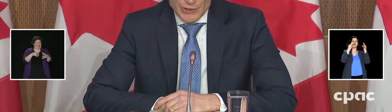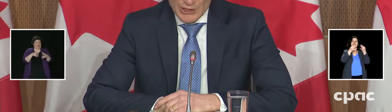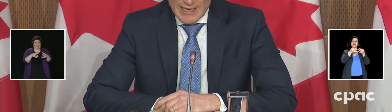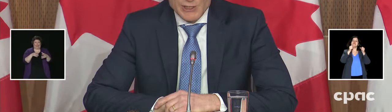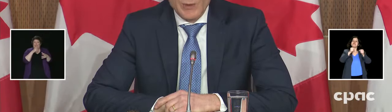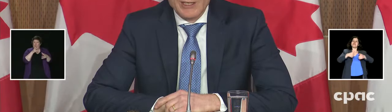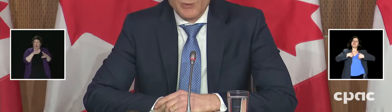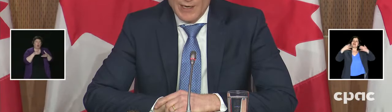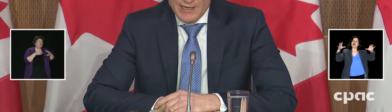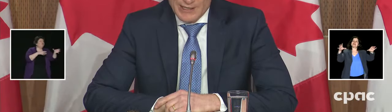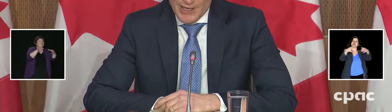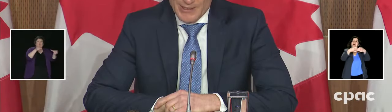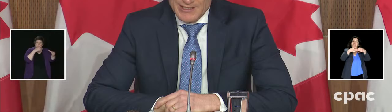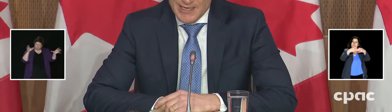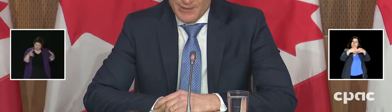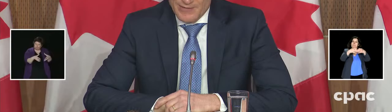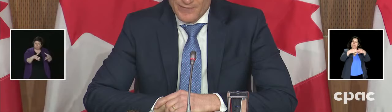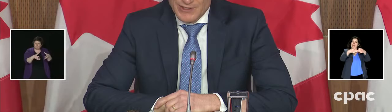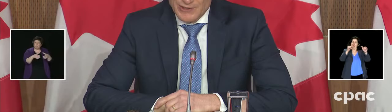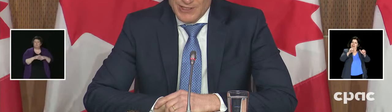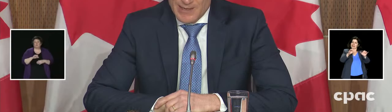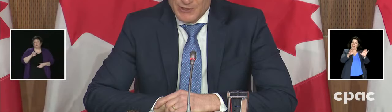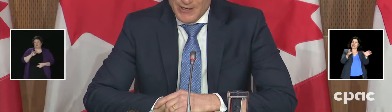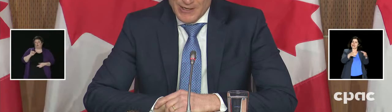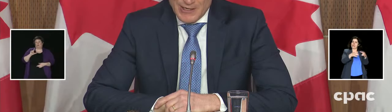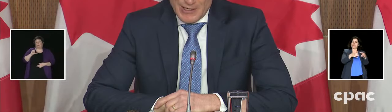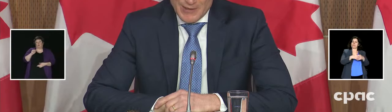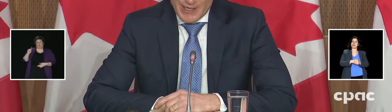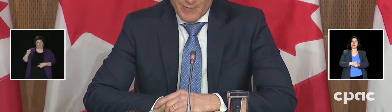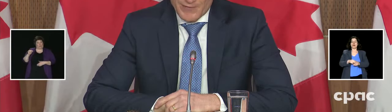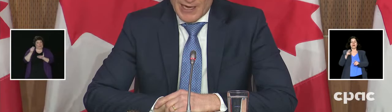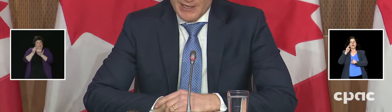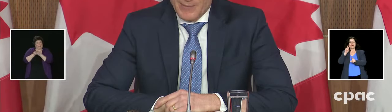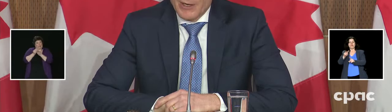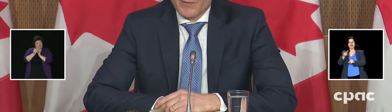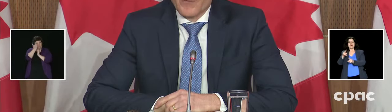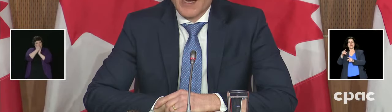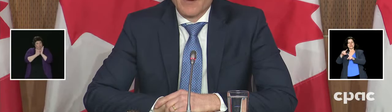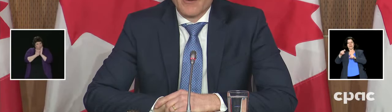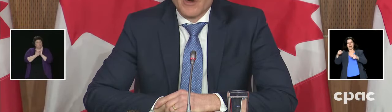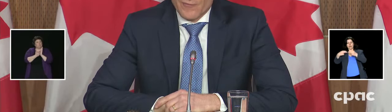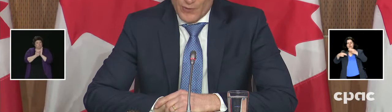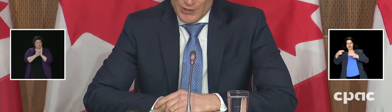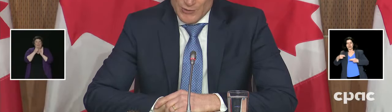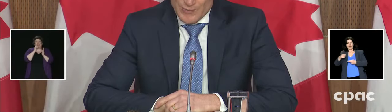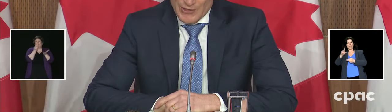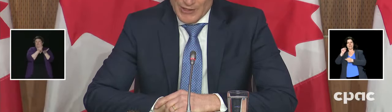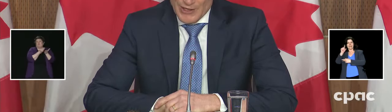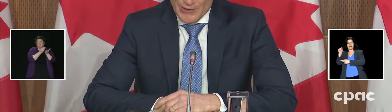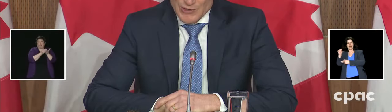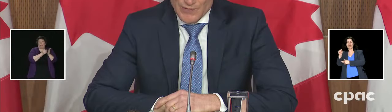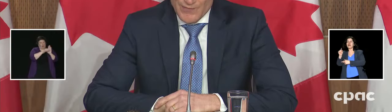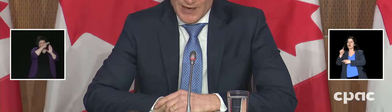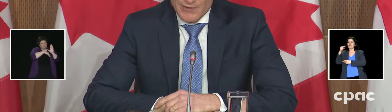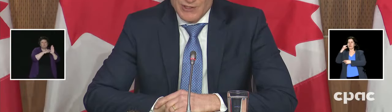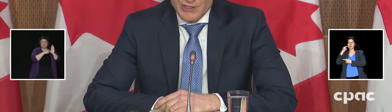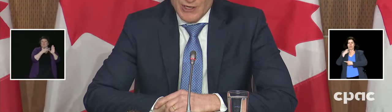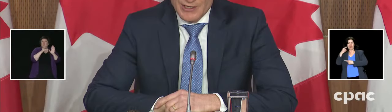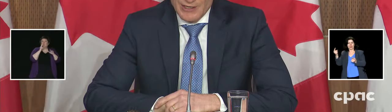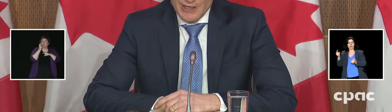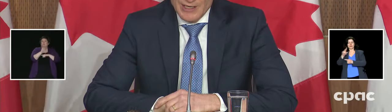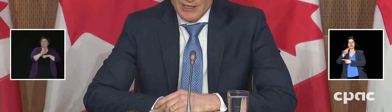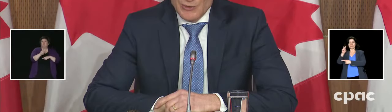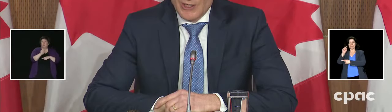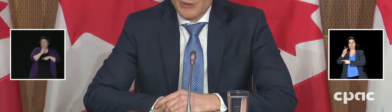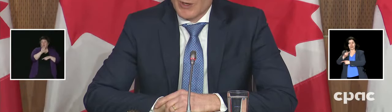Through the July 2020 Economic Statement and Fiscal Snapshot, the Government of Canada committed over $542 million over five years